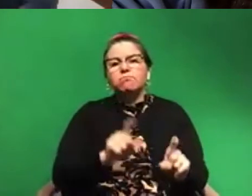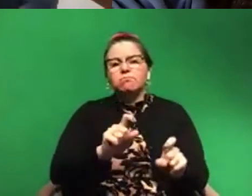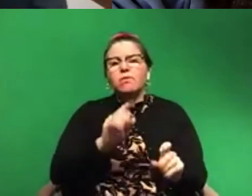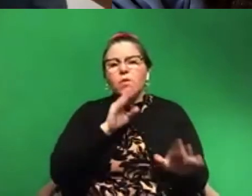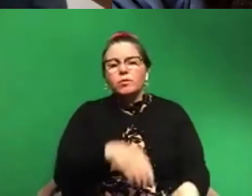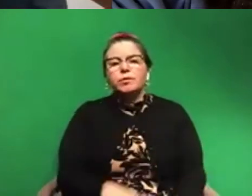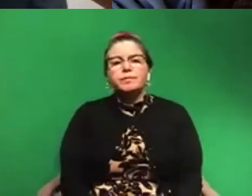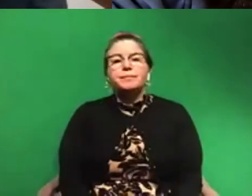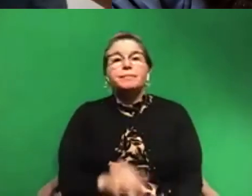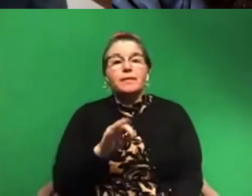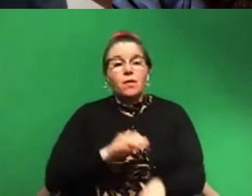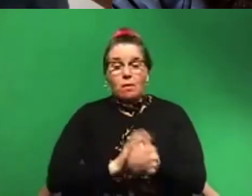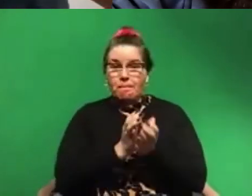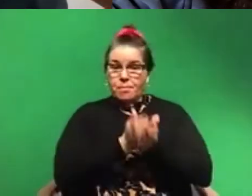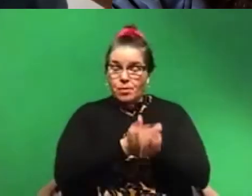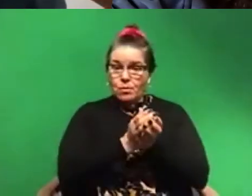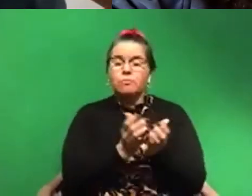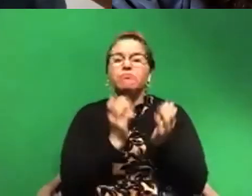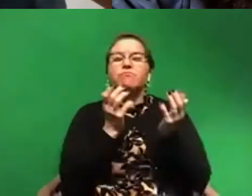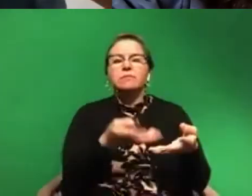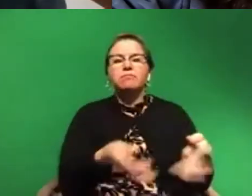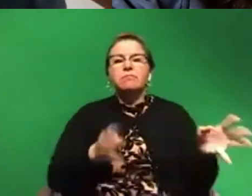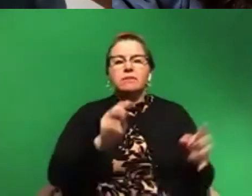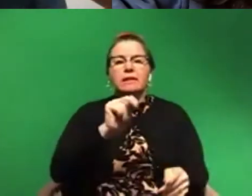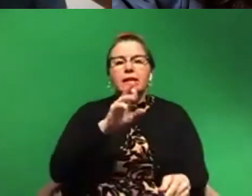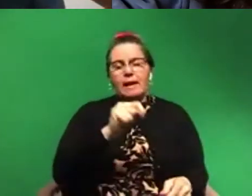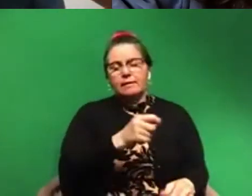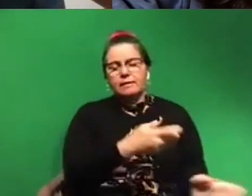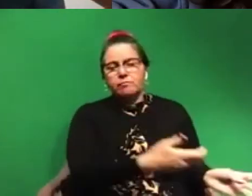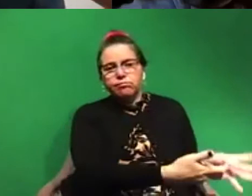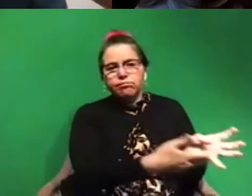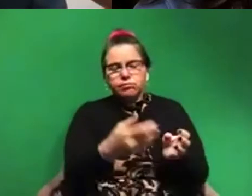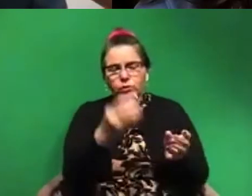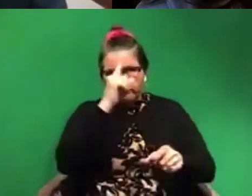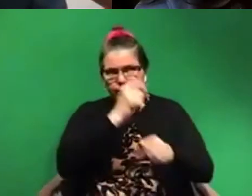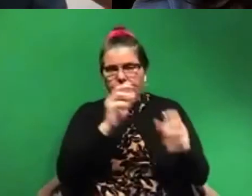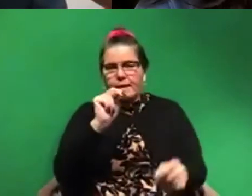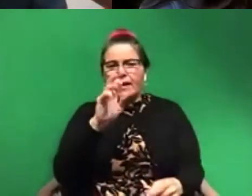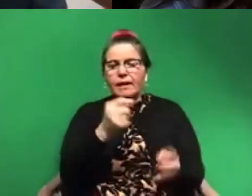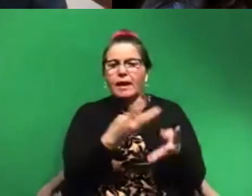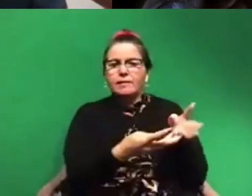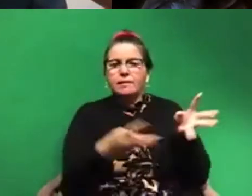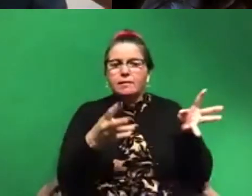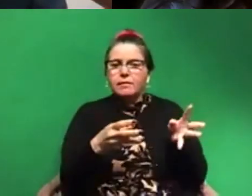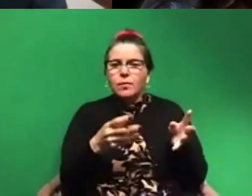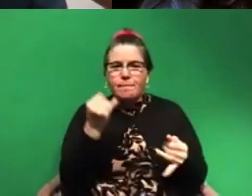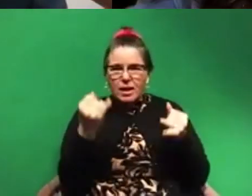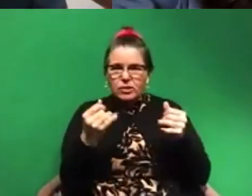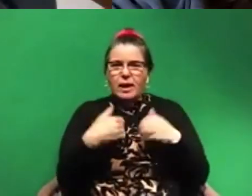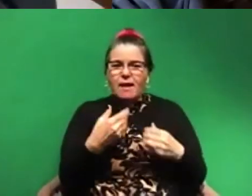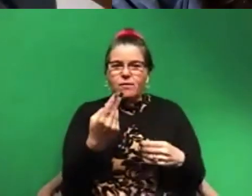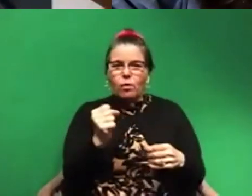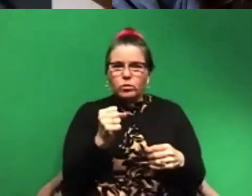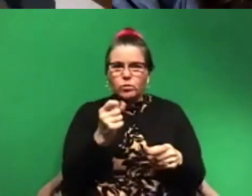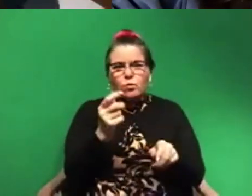a net out the back. So imagine a net. What are you imagining? A net with holes that are that big maybe, or a net